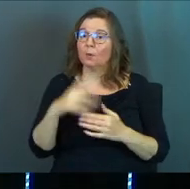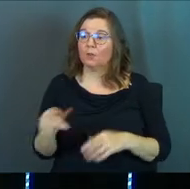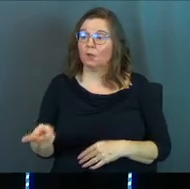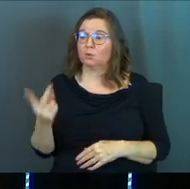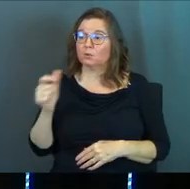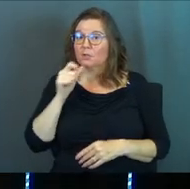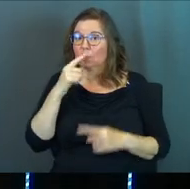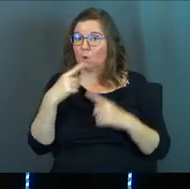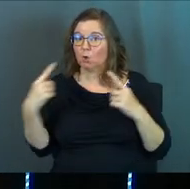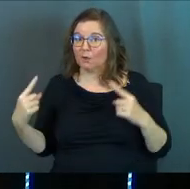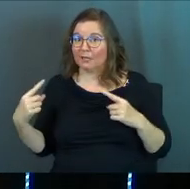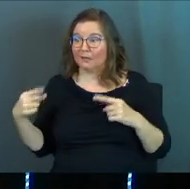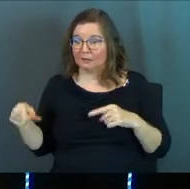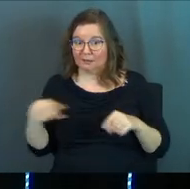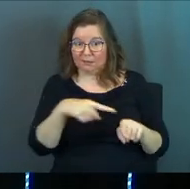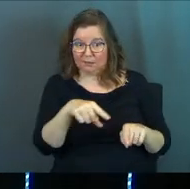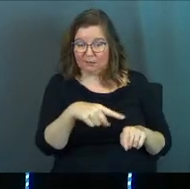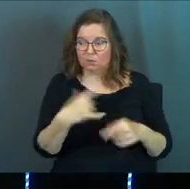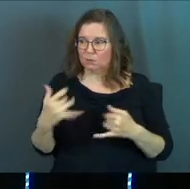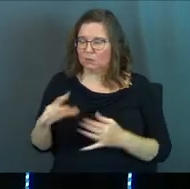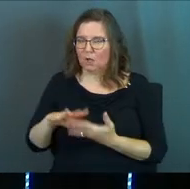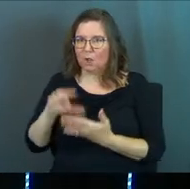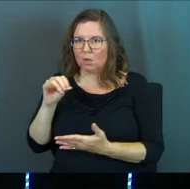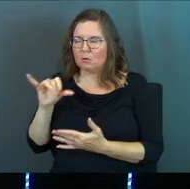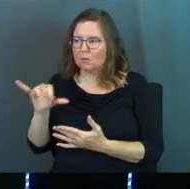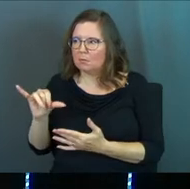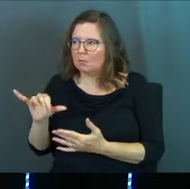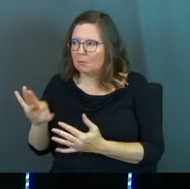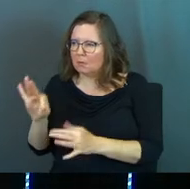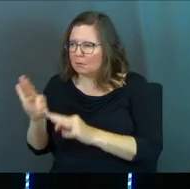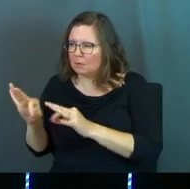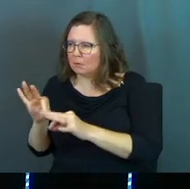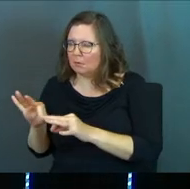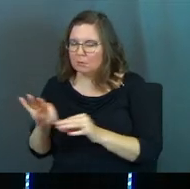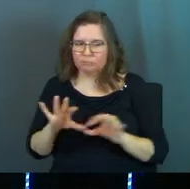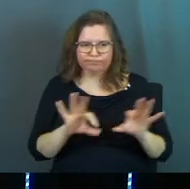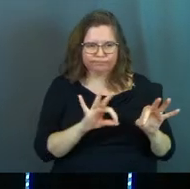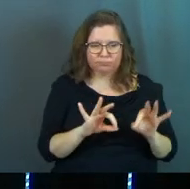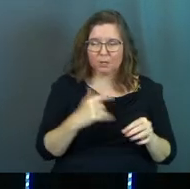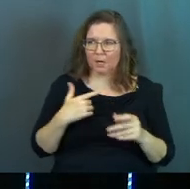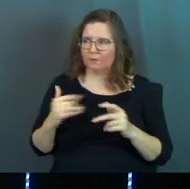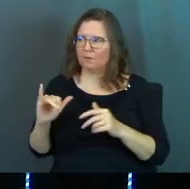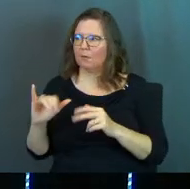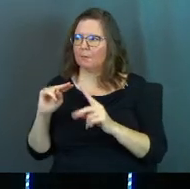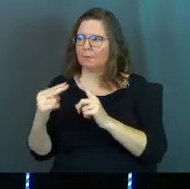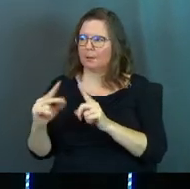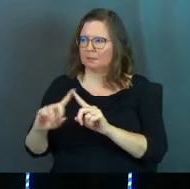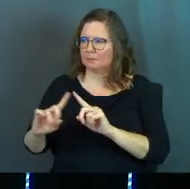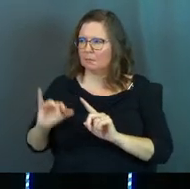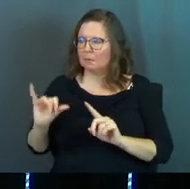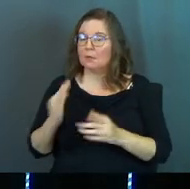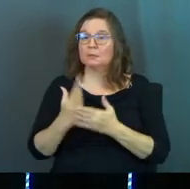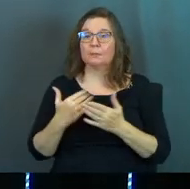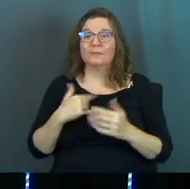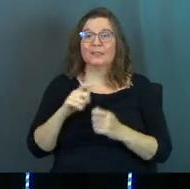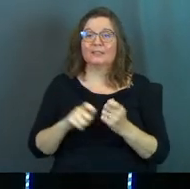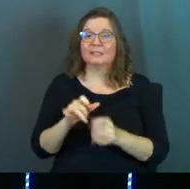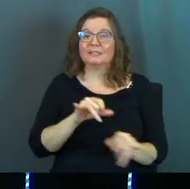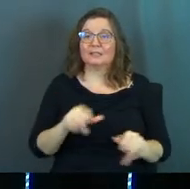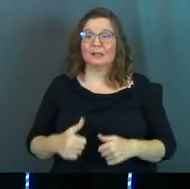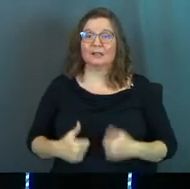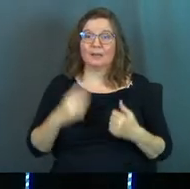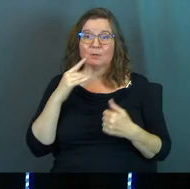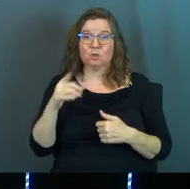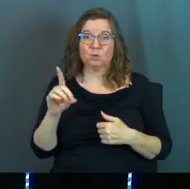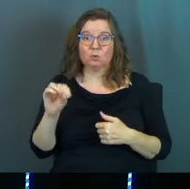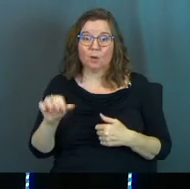The other two that don't agree with the first three, you still learn some great things from them because they got nuances and they got perspective. And some of them have the exact same